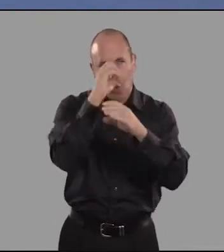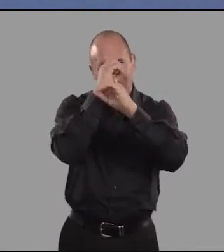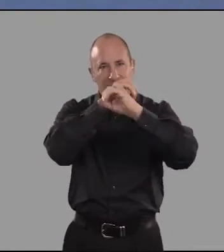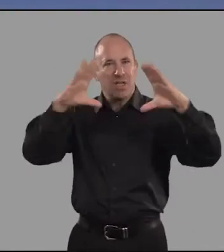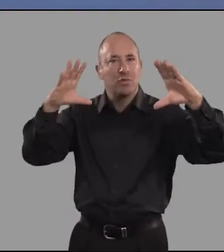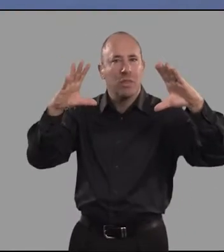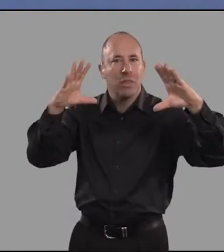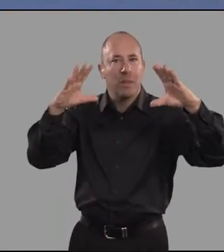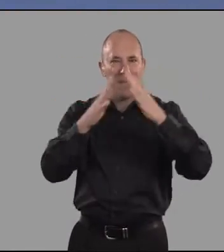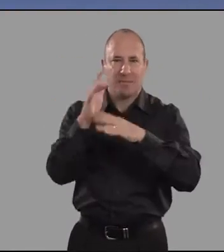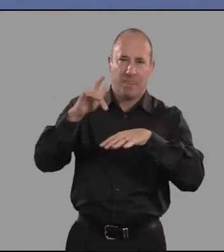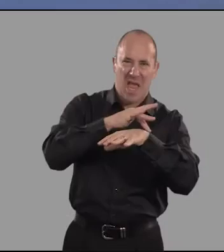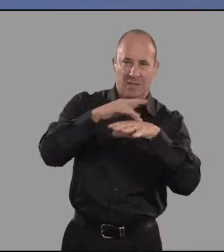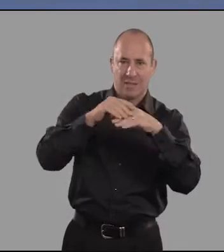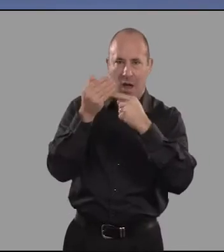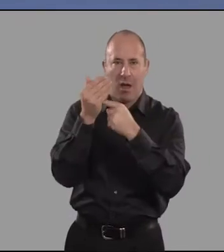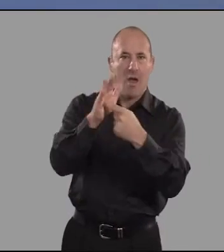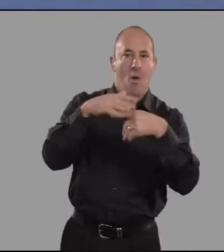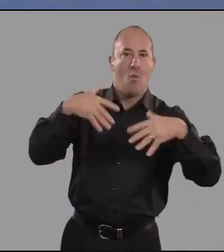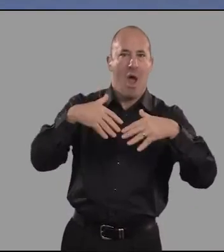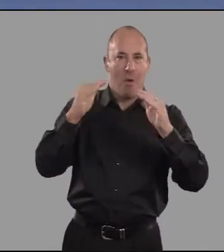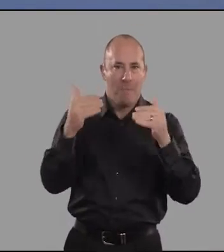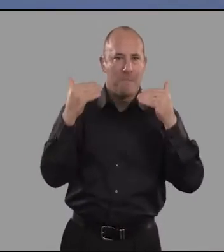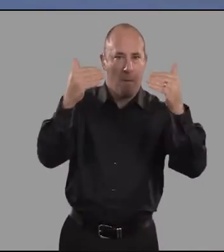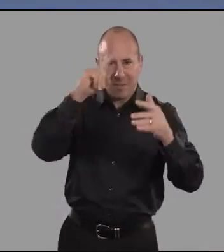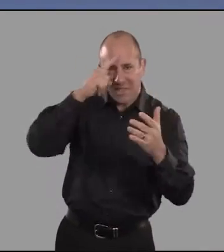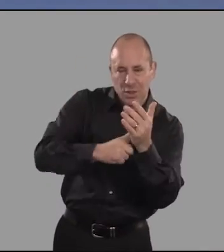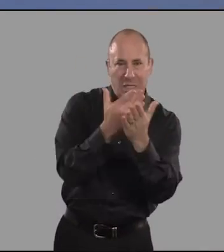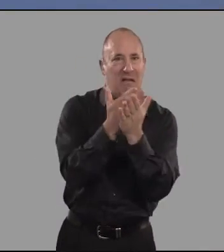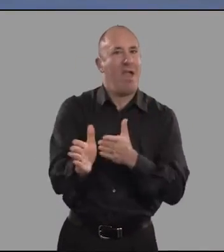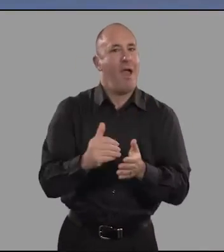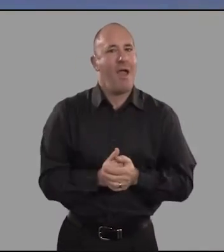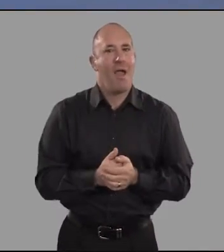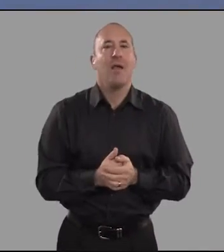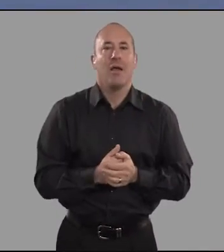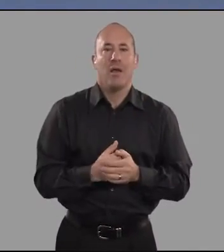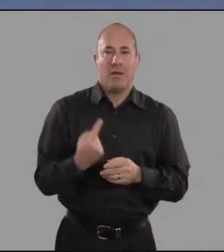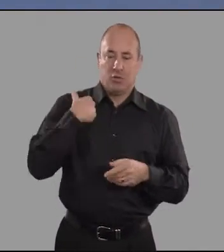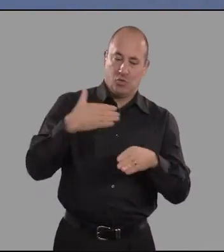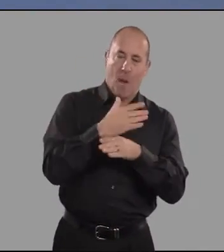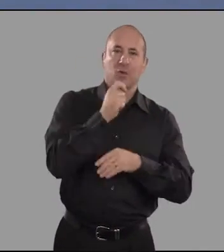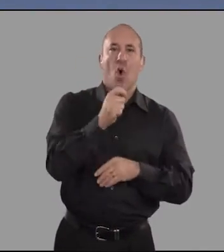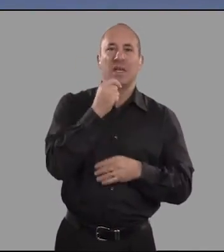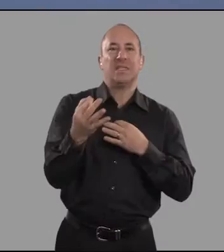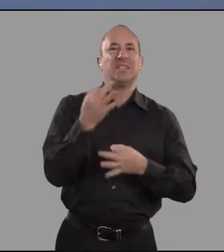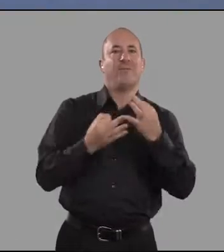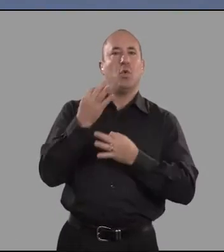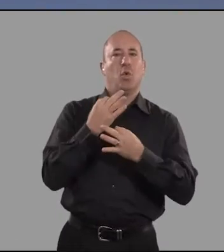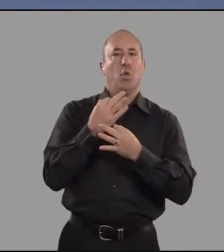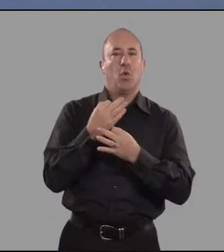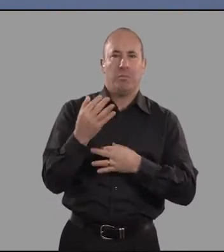the theatre and provided clarity for the organisation in its decision-making. When I was interviewed at the beginning of my job